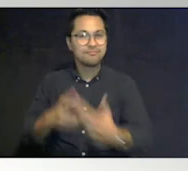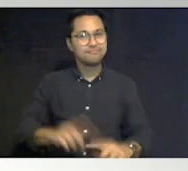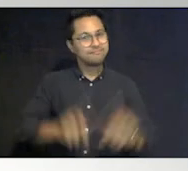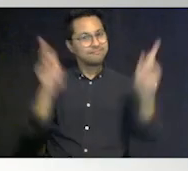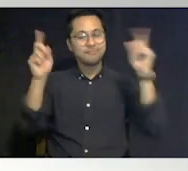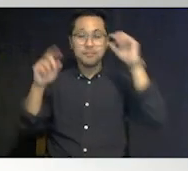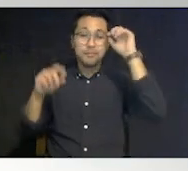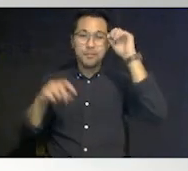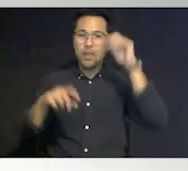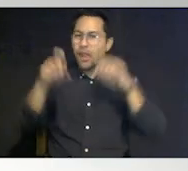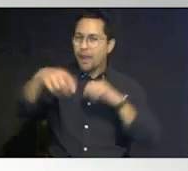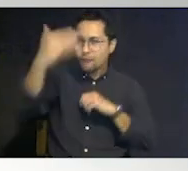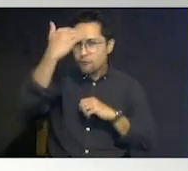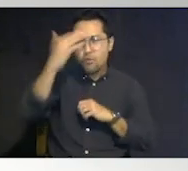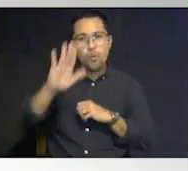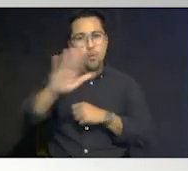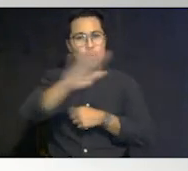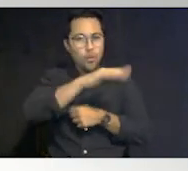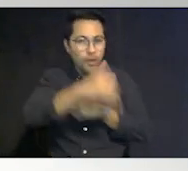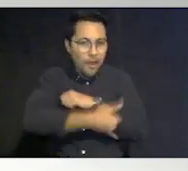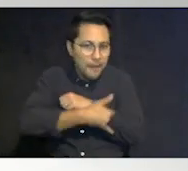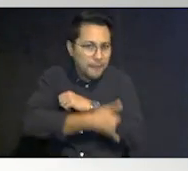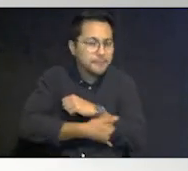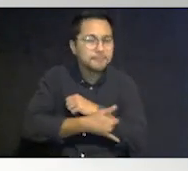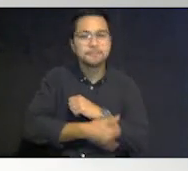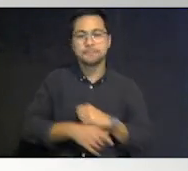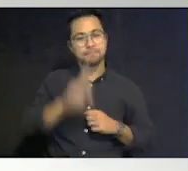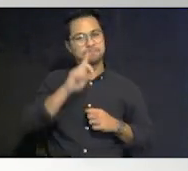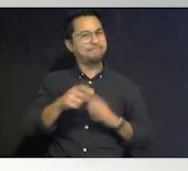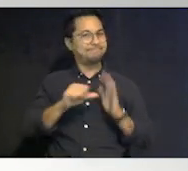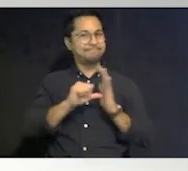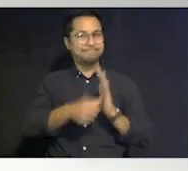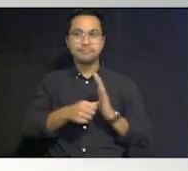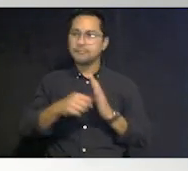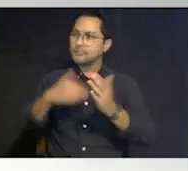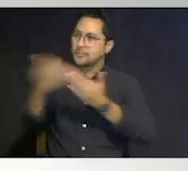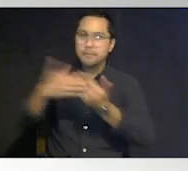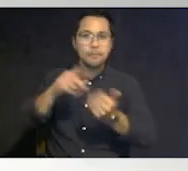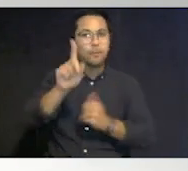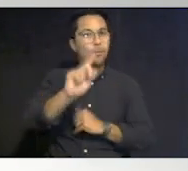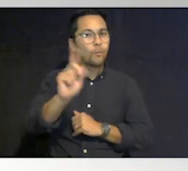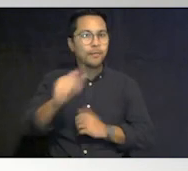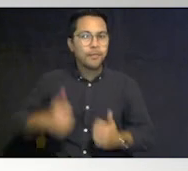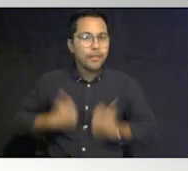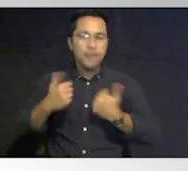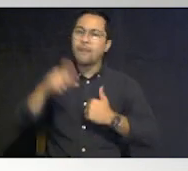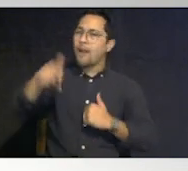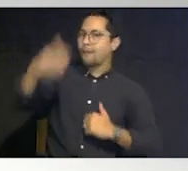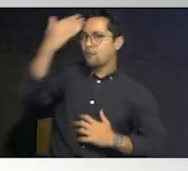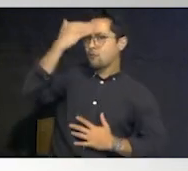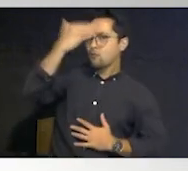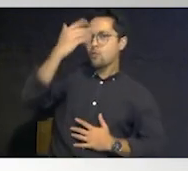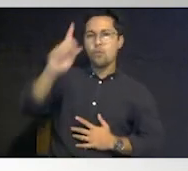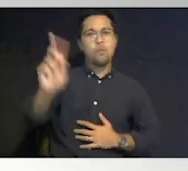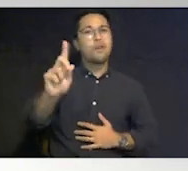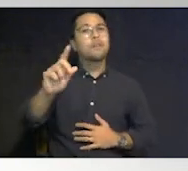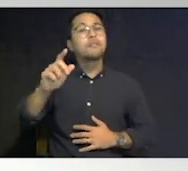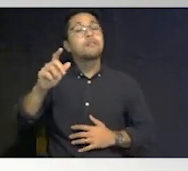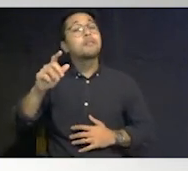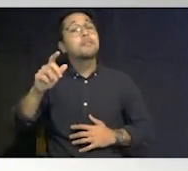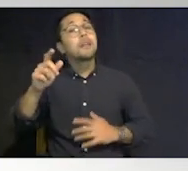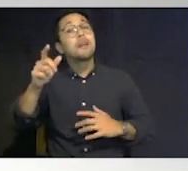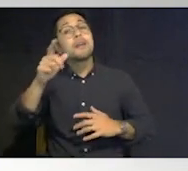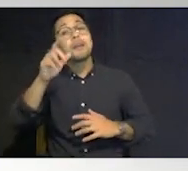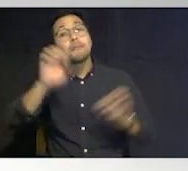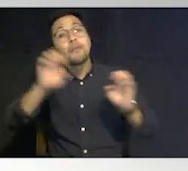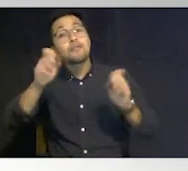counties i couldn't stress that more that wherever you live you want to become familiar with who your emergency managers are